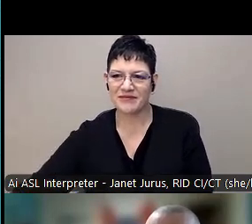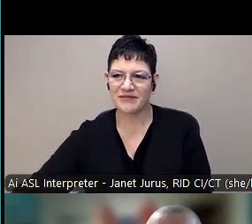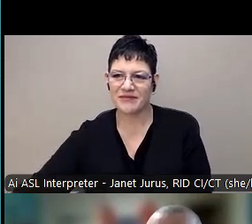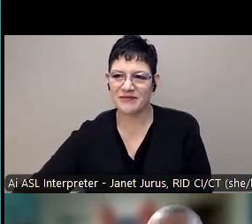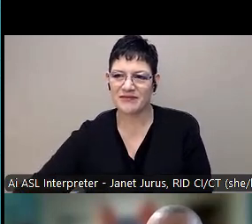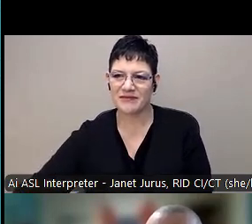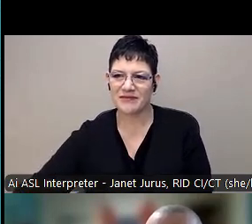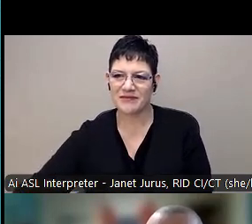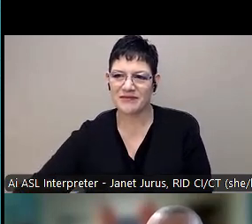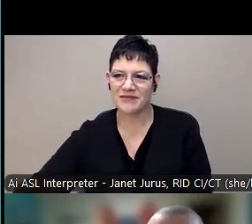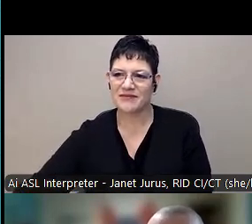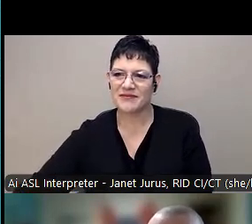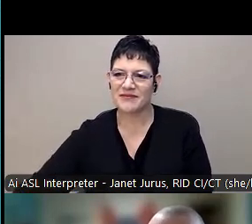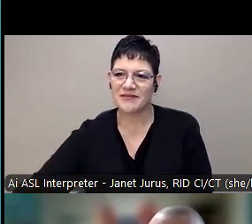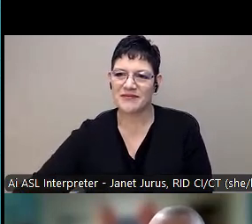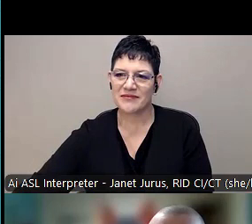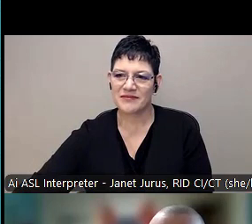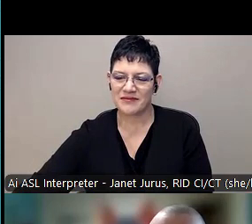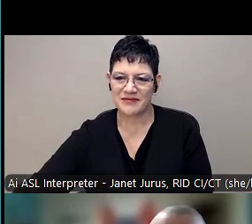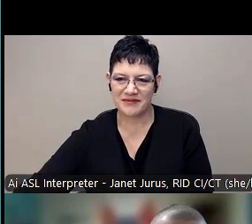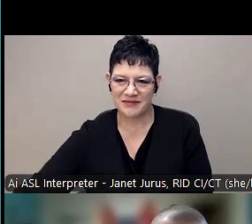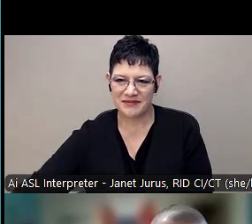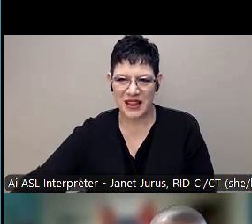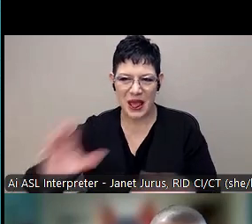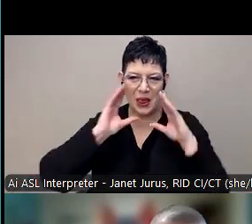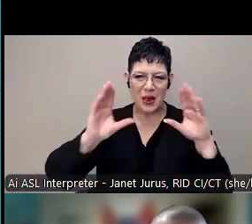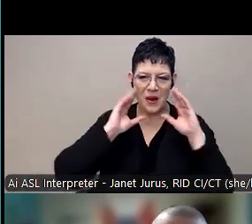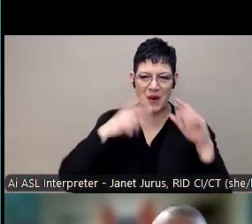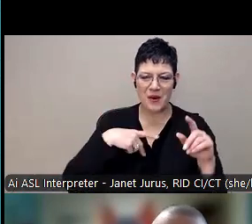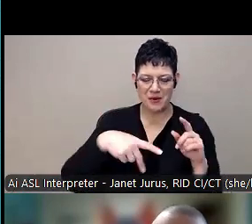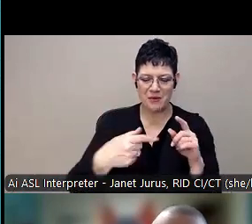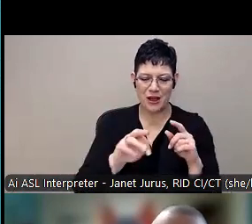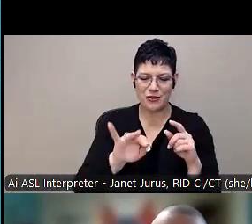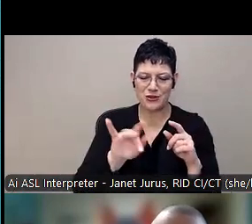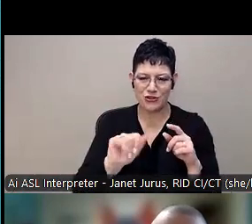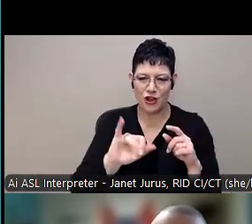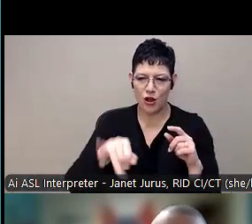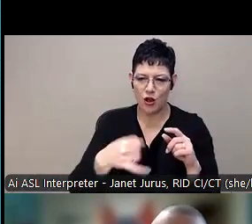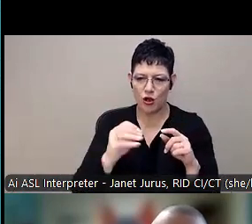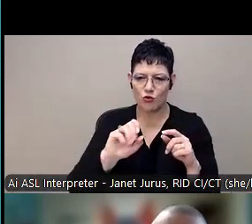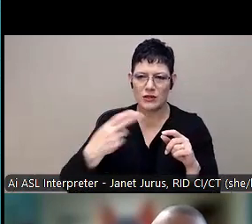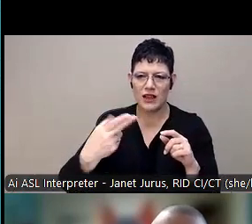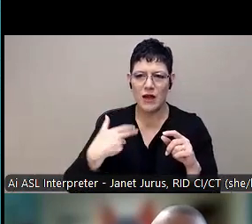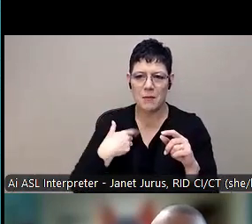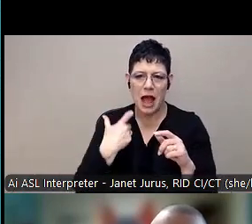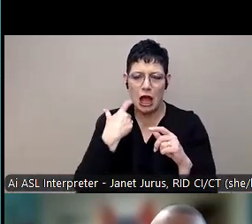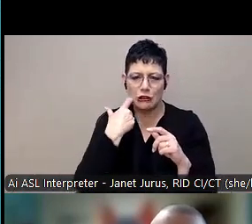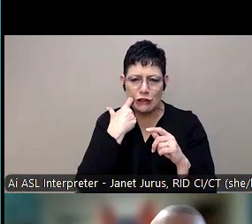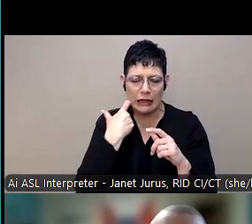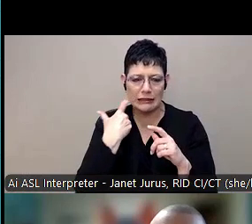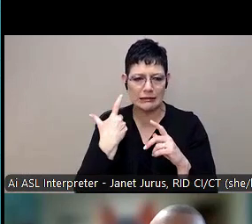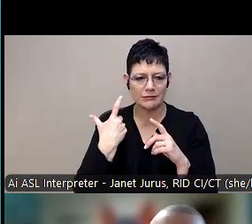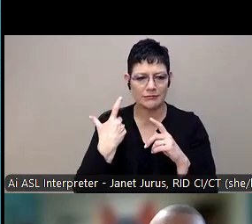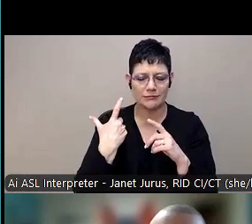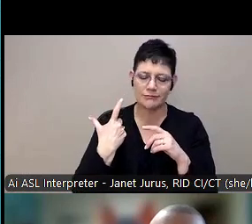Hello, everyone. My name is Patricia Joseph. I am currently just moved on from MHA, but I'm still doing